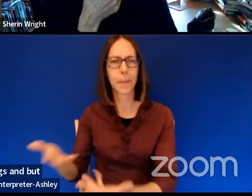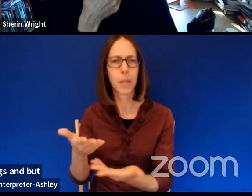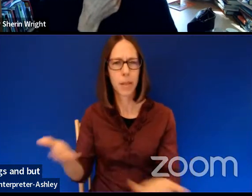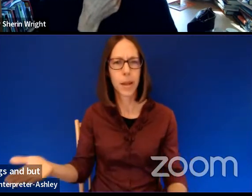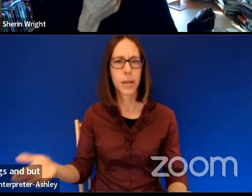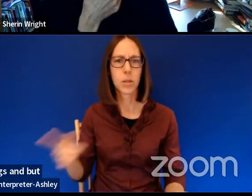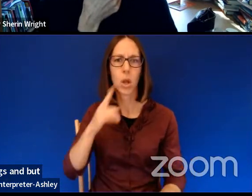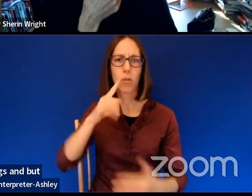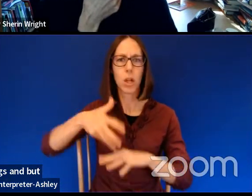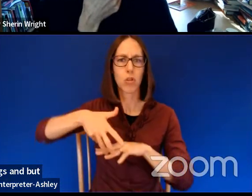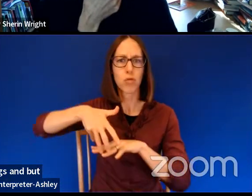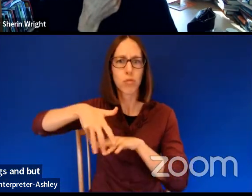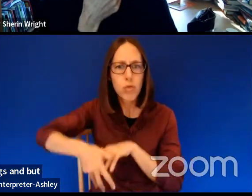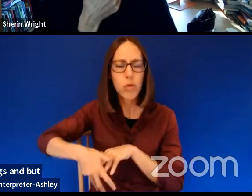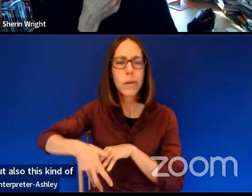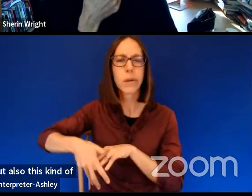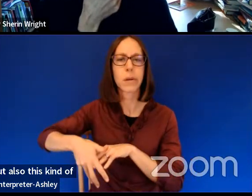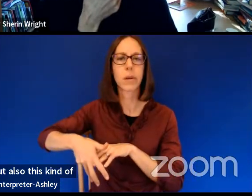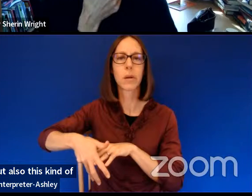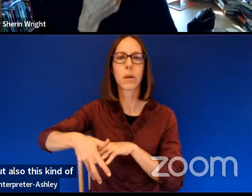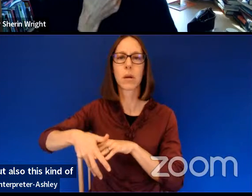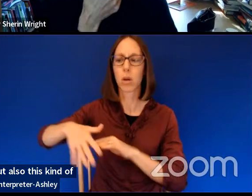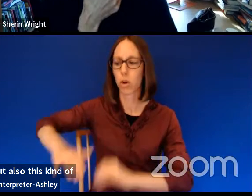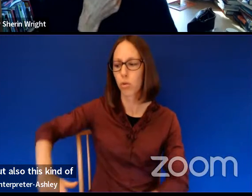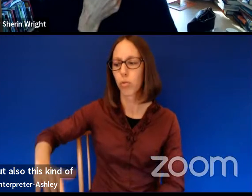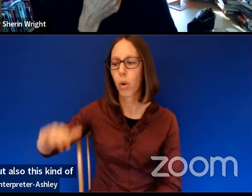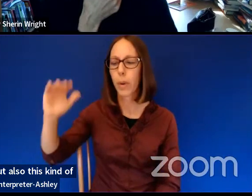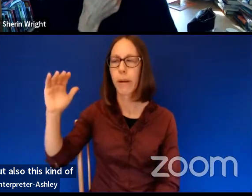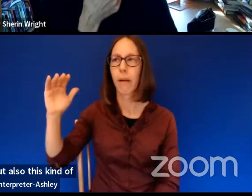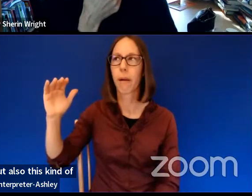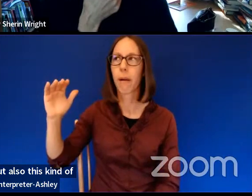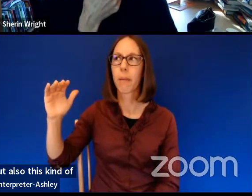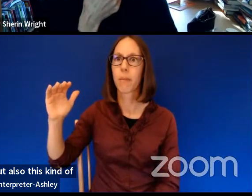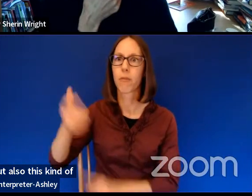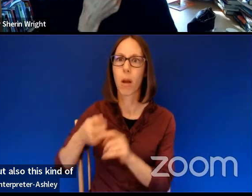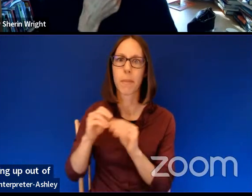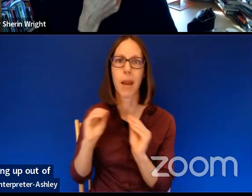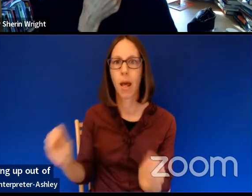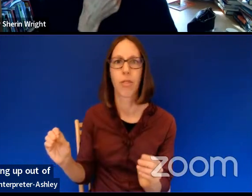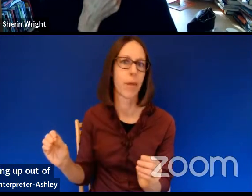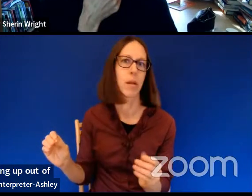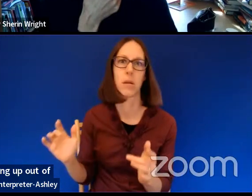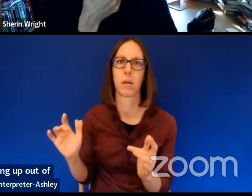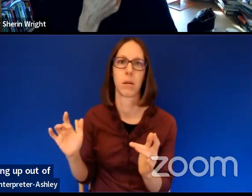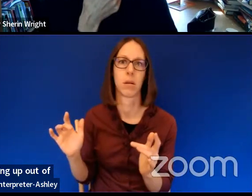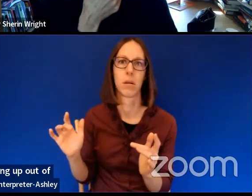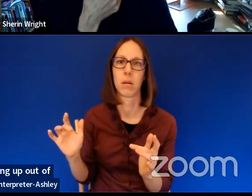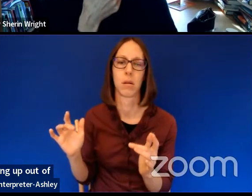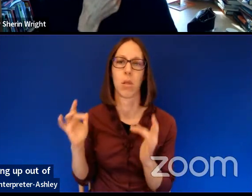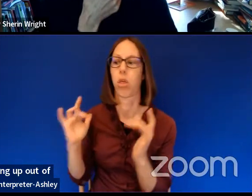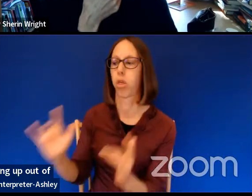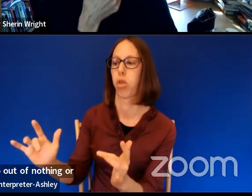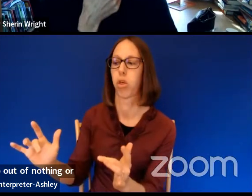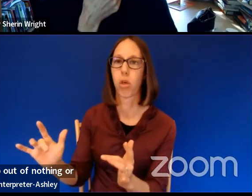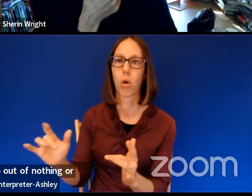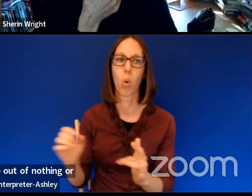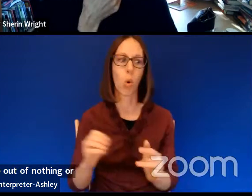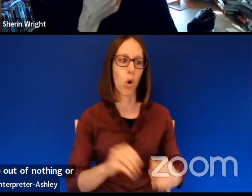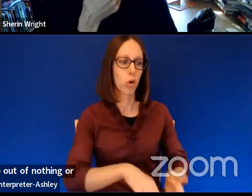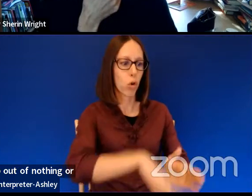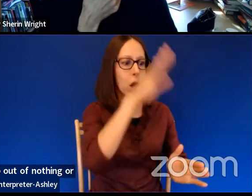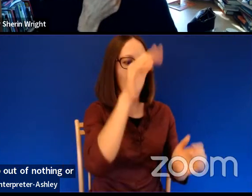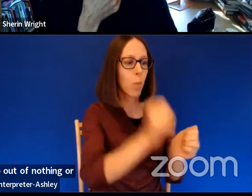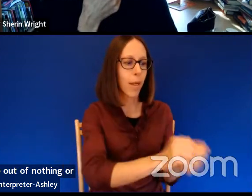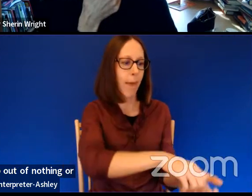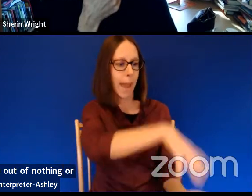rootedness, this growing up out of nothing or excess or something like